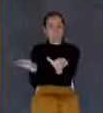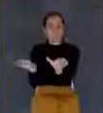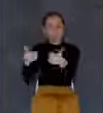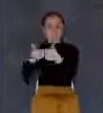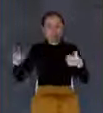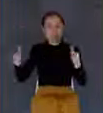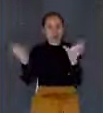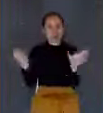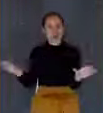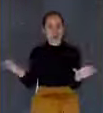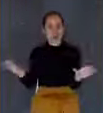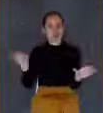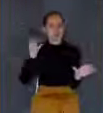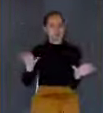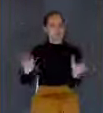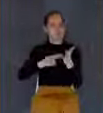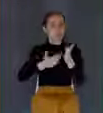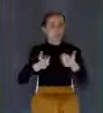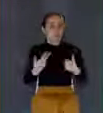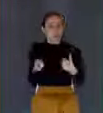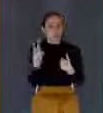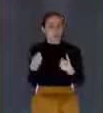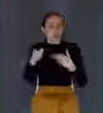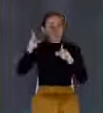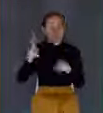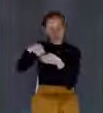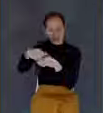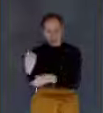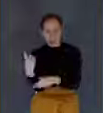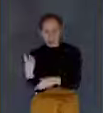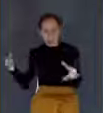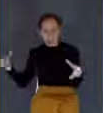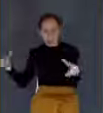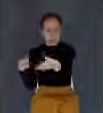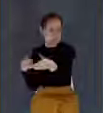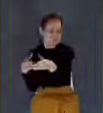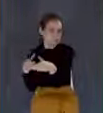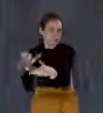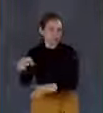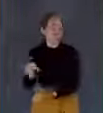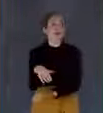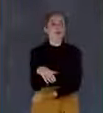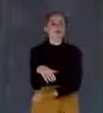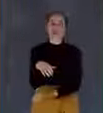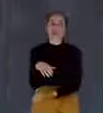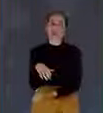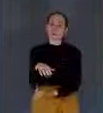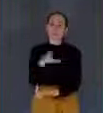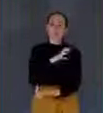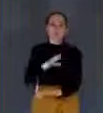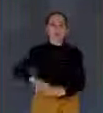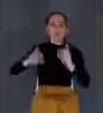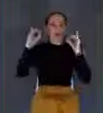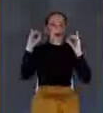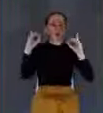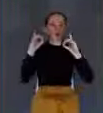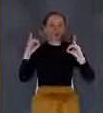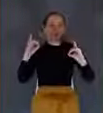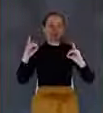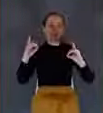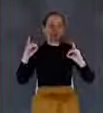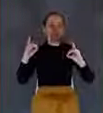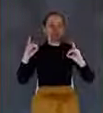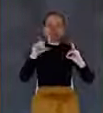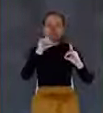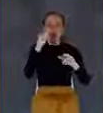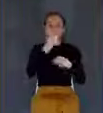be two persons. So what we have here is the doctrine of Christ attacked from both sides. One denying the dual nature of